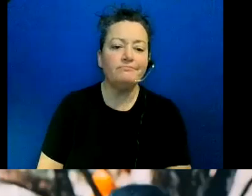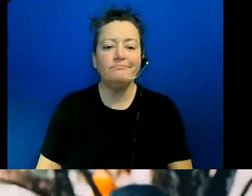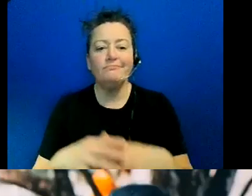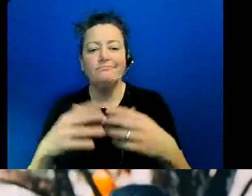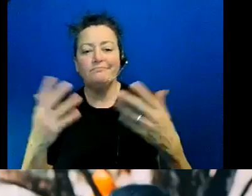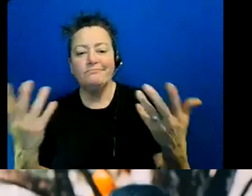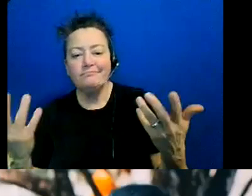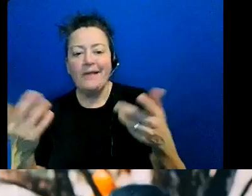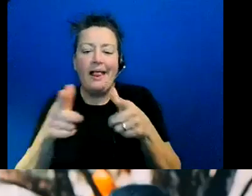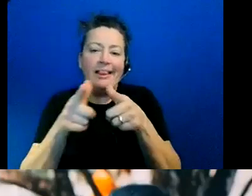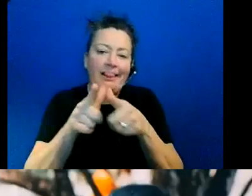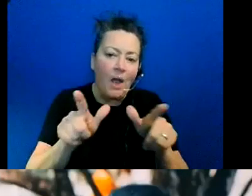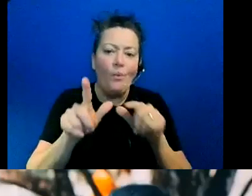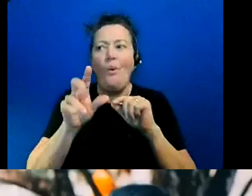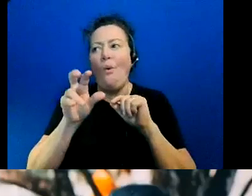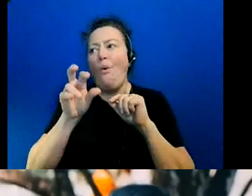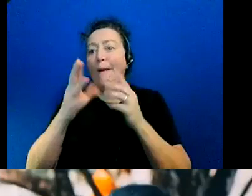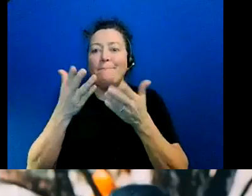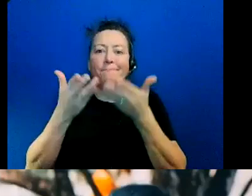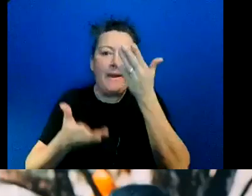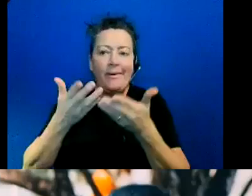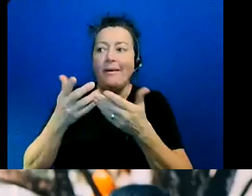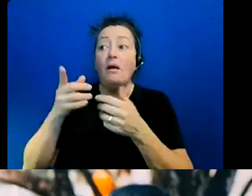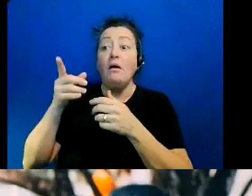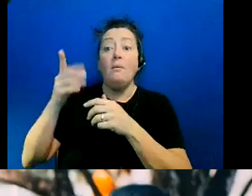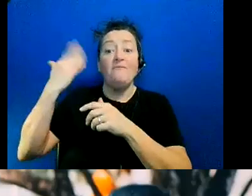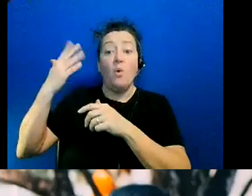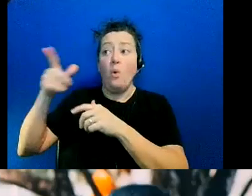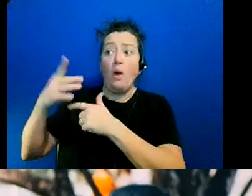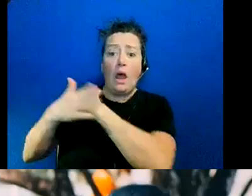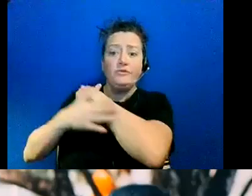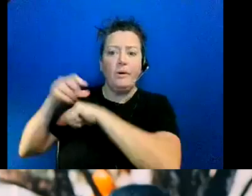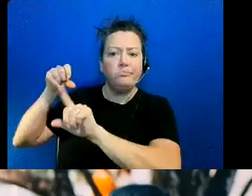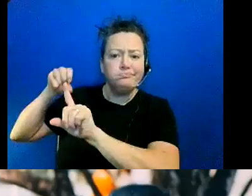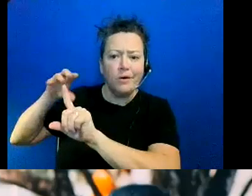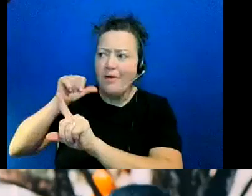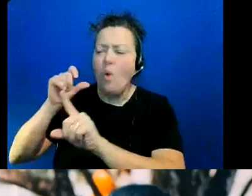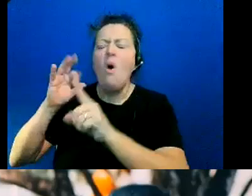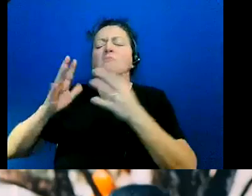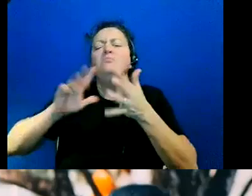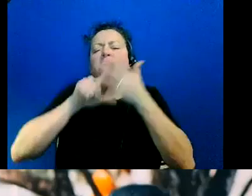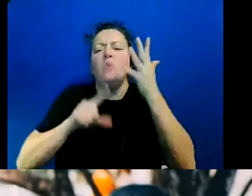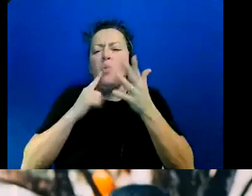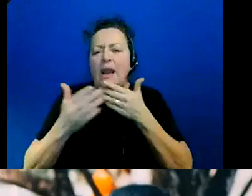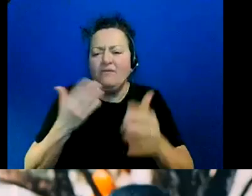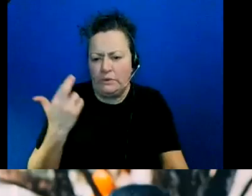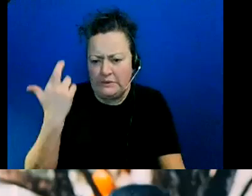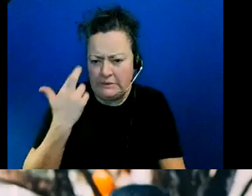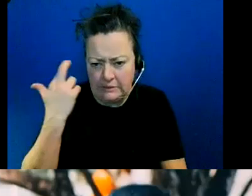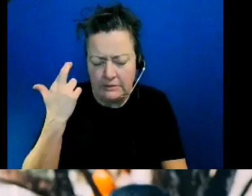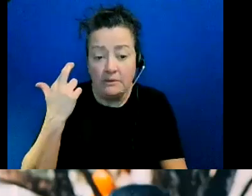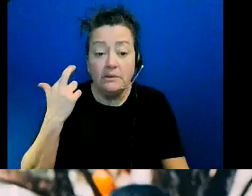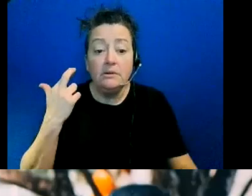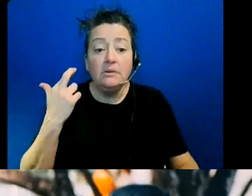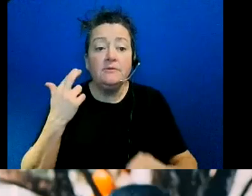i don't know they were not stimulated enough or other reasons uh this is probably has to do with